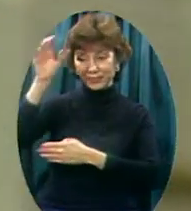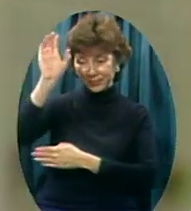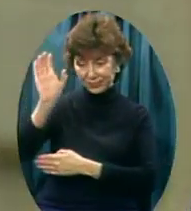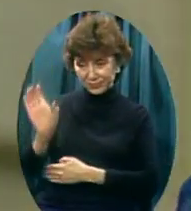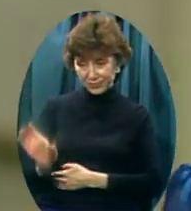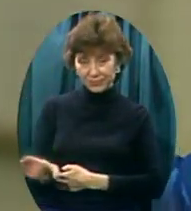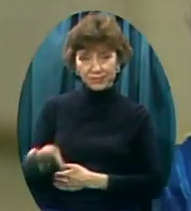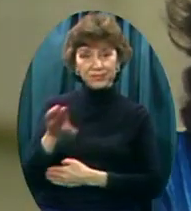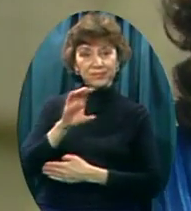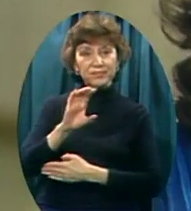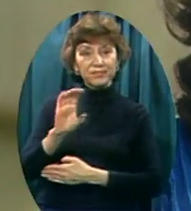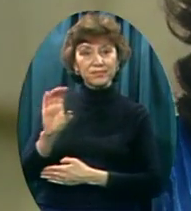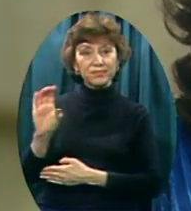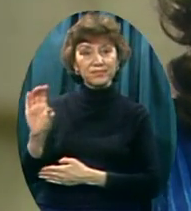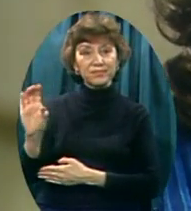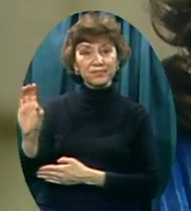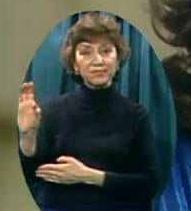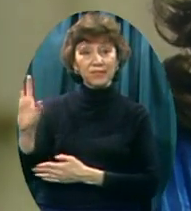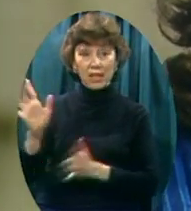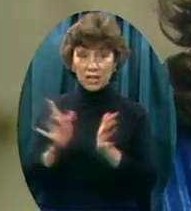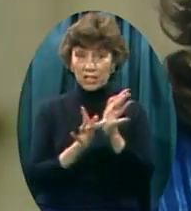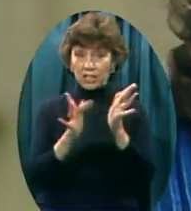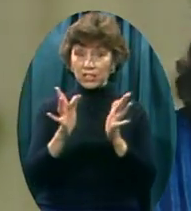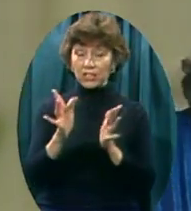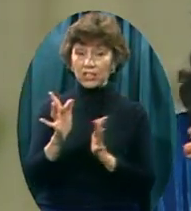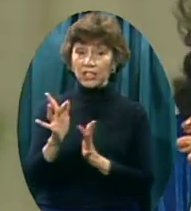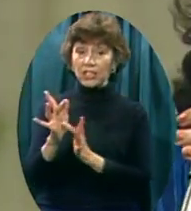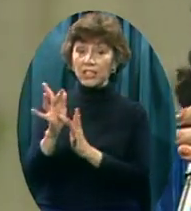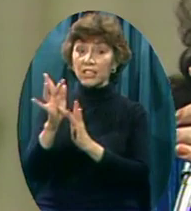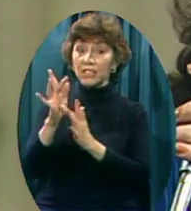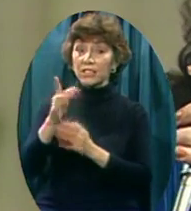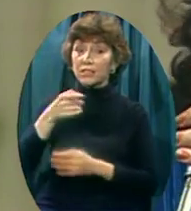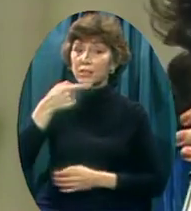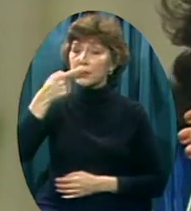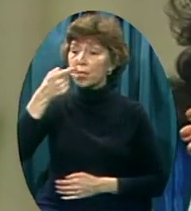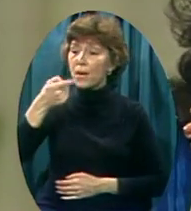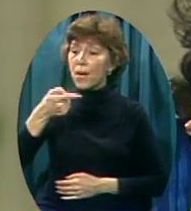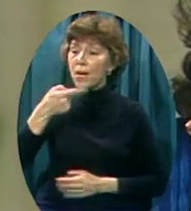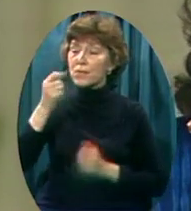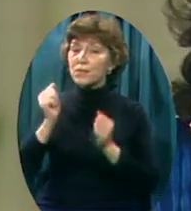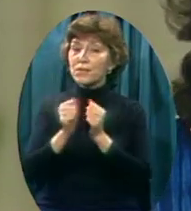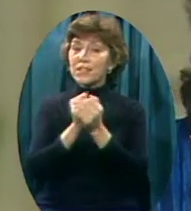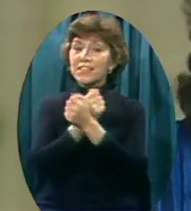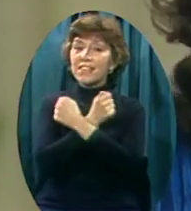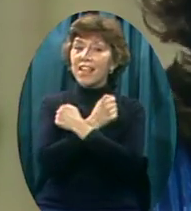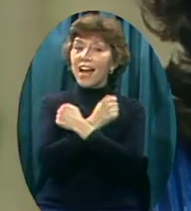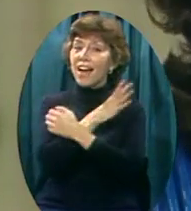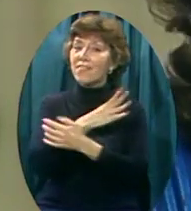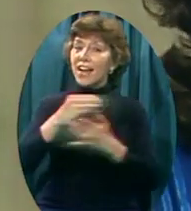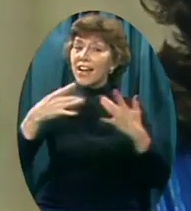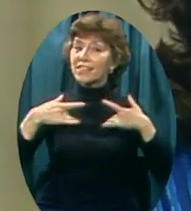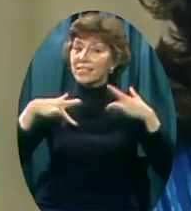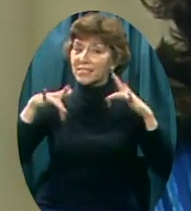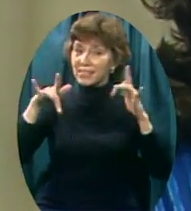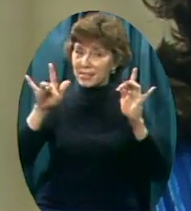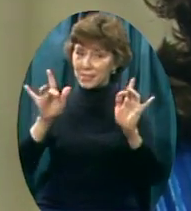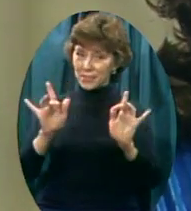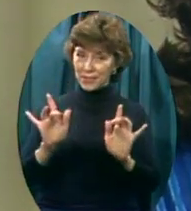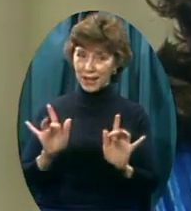He spoke with love and compassion